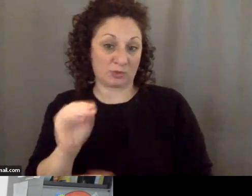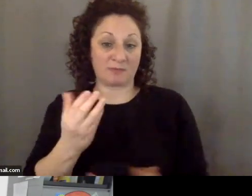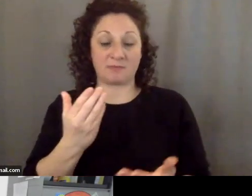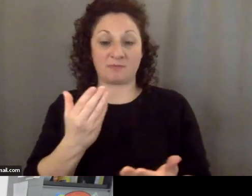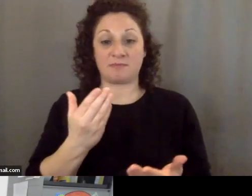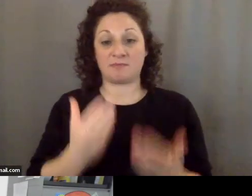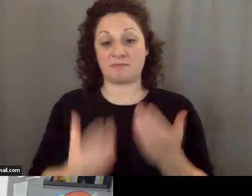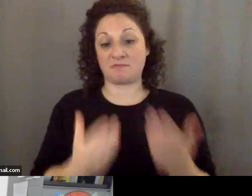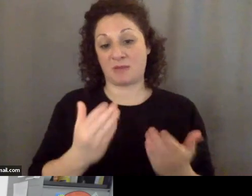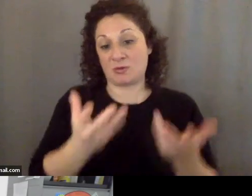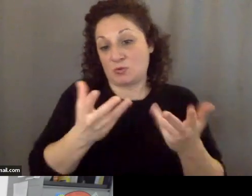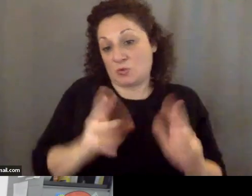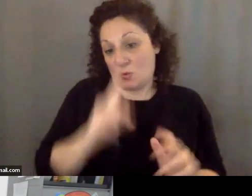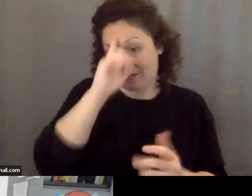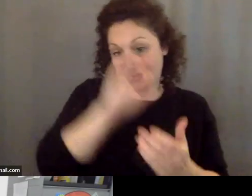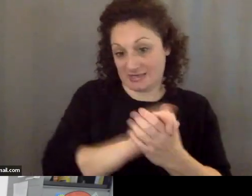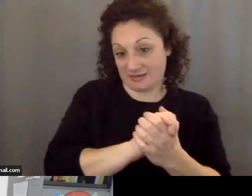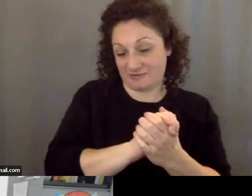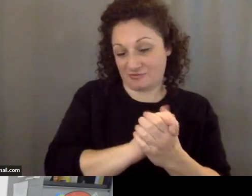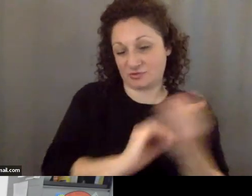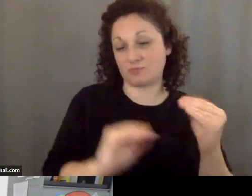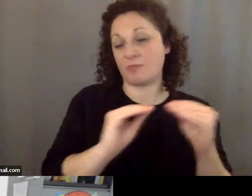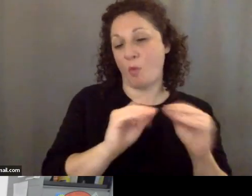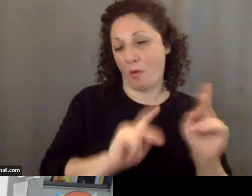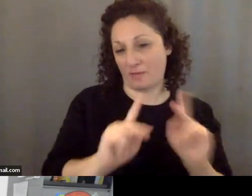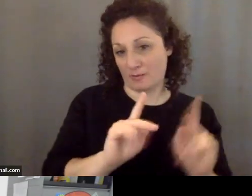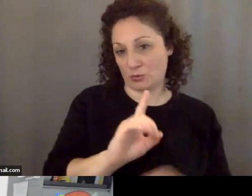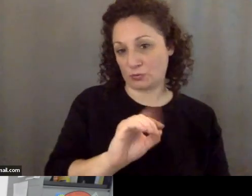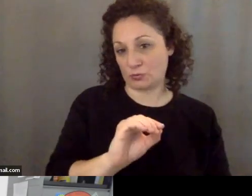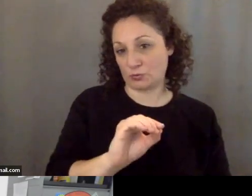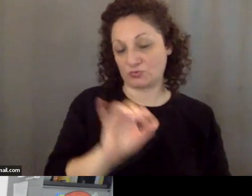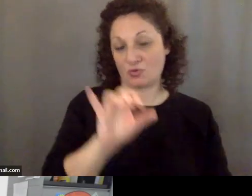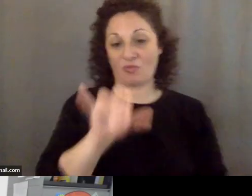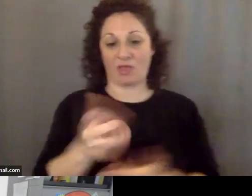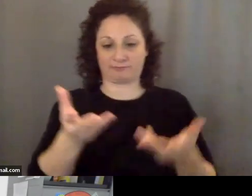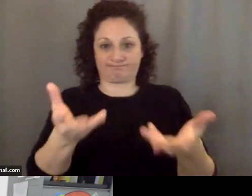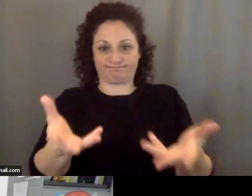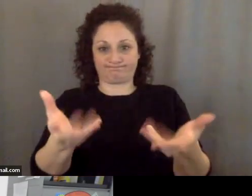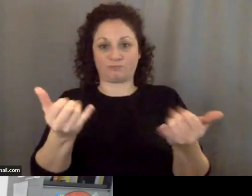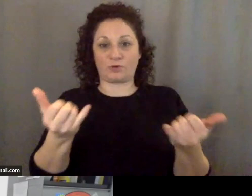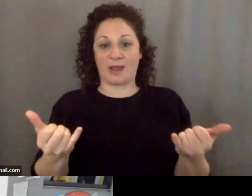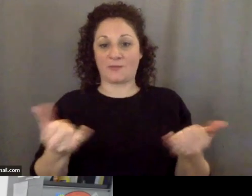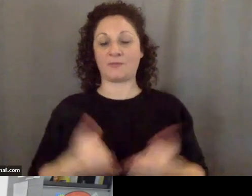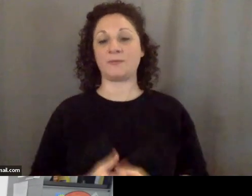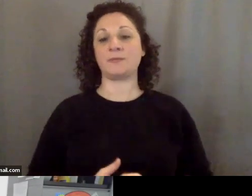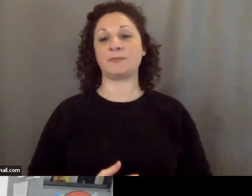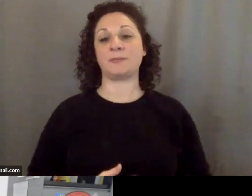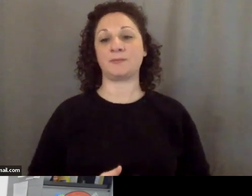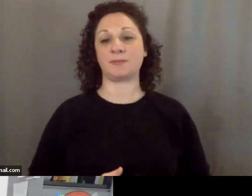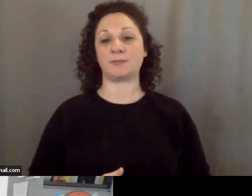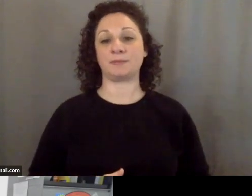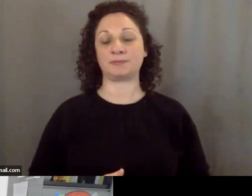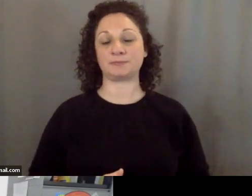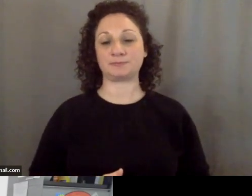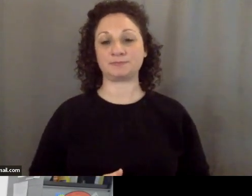people do. And so, that's where we are at the moment. And I know that there have been